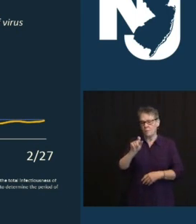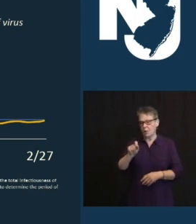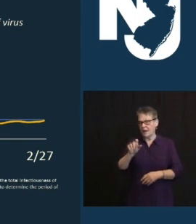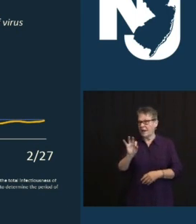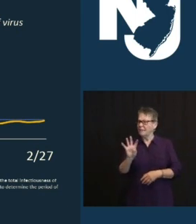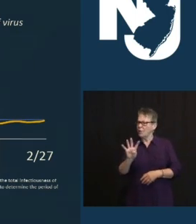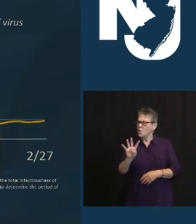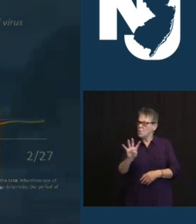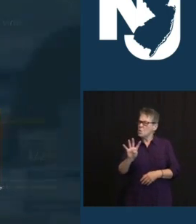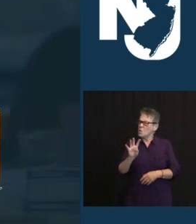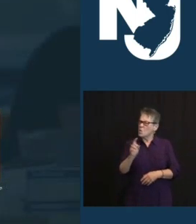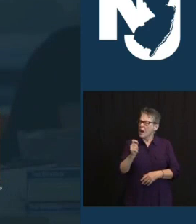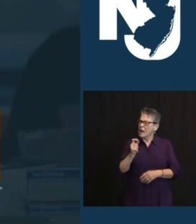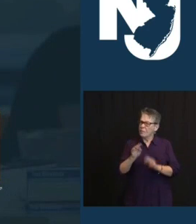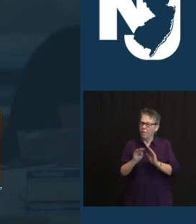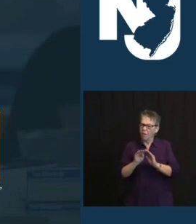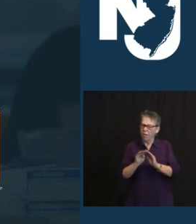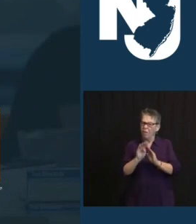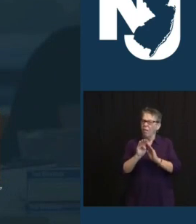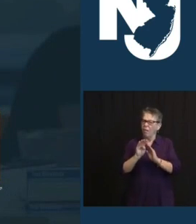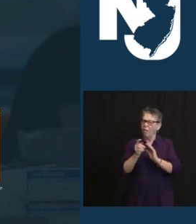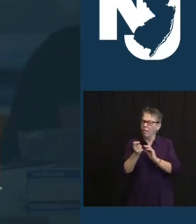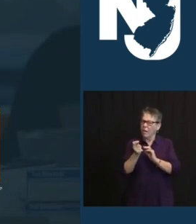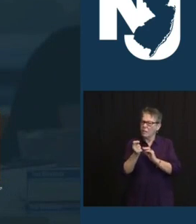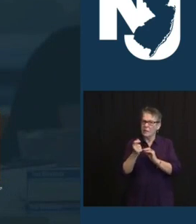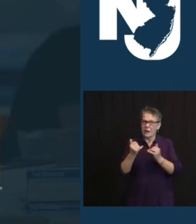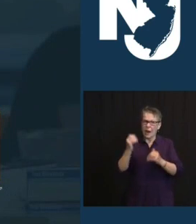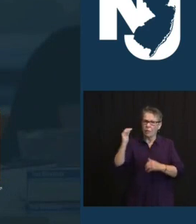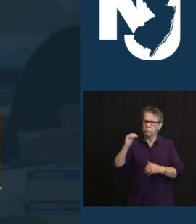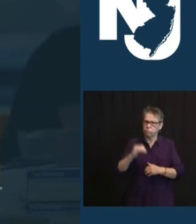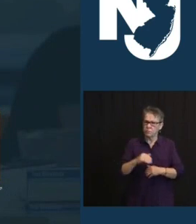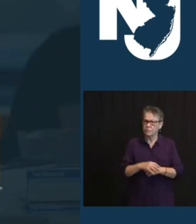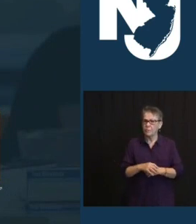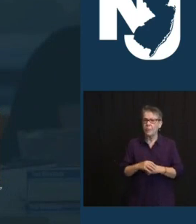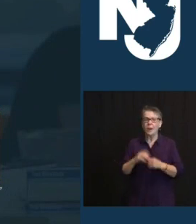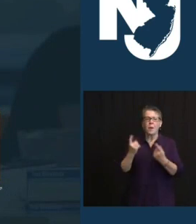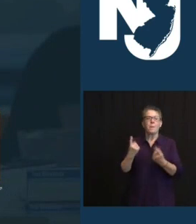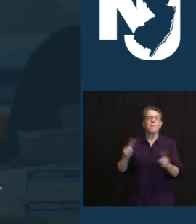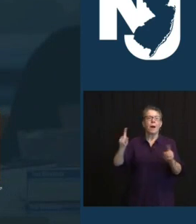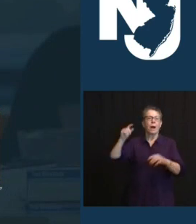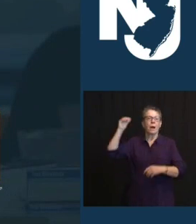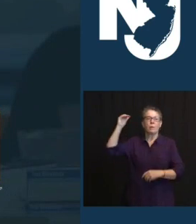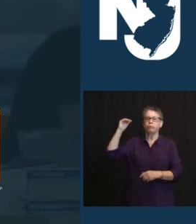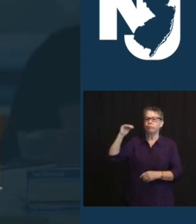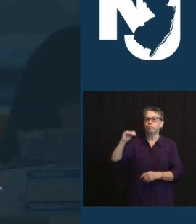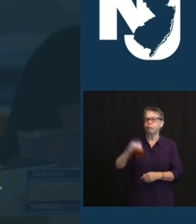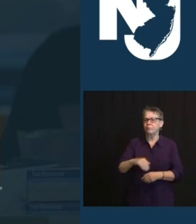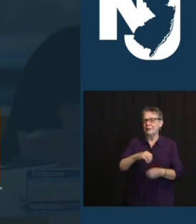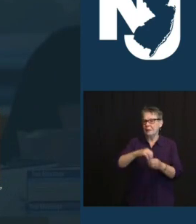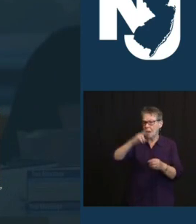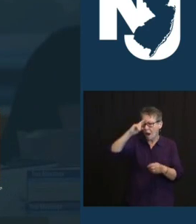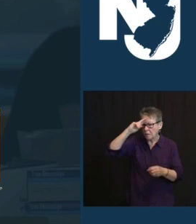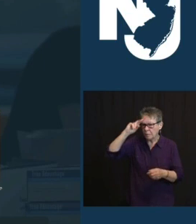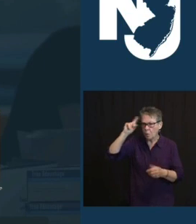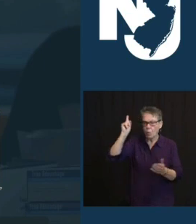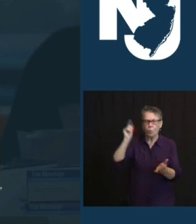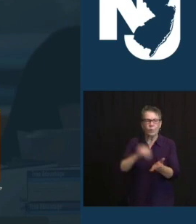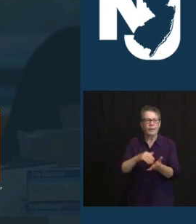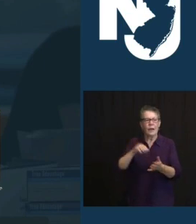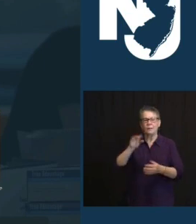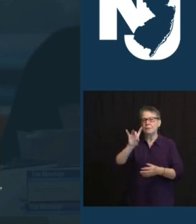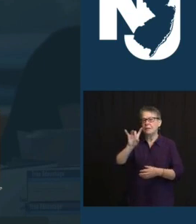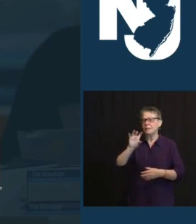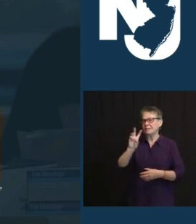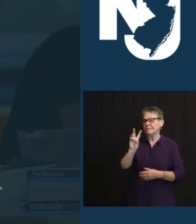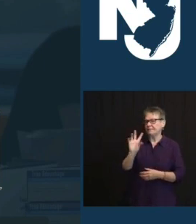THE NUMBER IN OUR HOSPITALS CROSSED A GOOD MILESTONE OVER THE WEEKEND AND TODAY THE NUMBER OF RESIDENTS REPORTED HOSPITALIZED IS 1,865